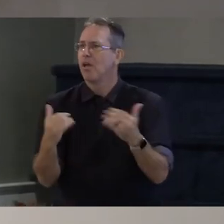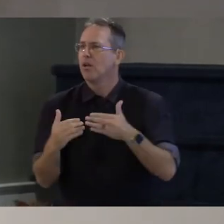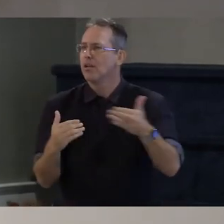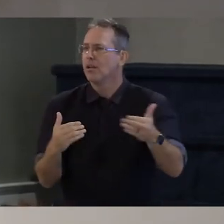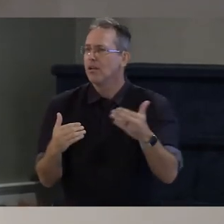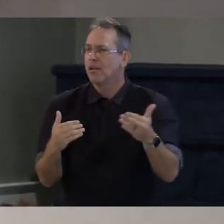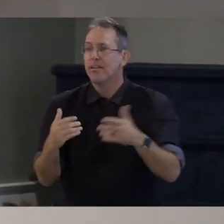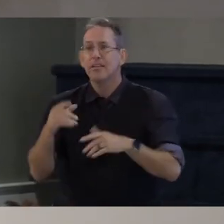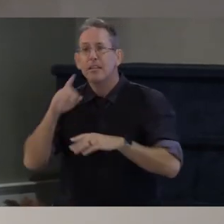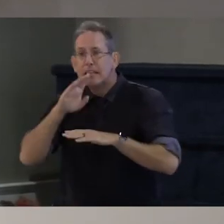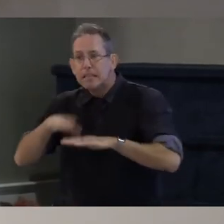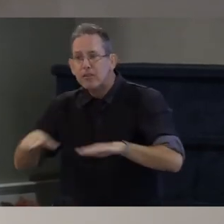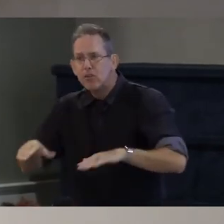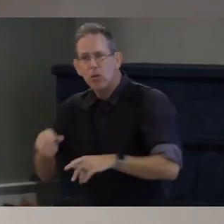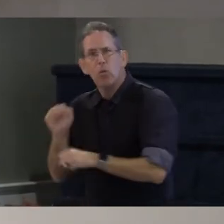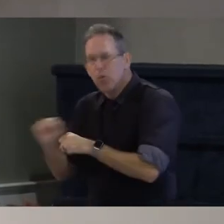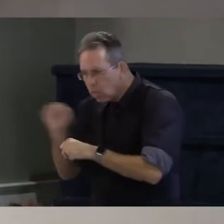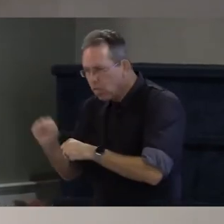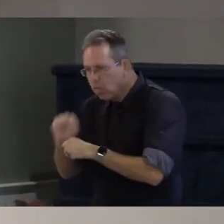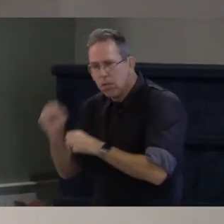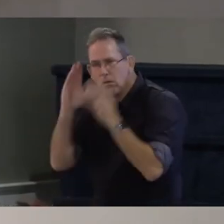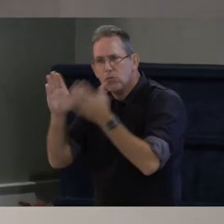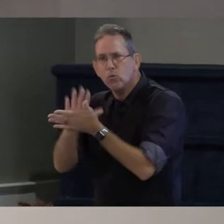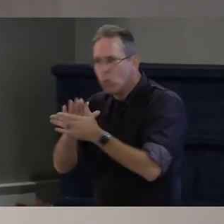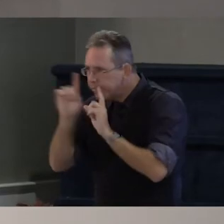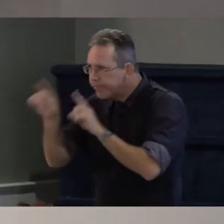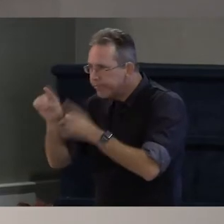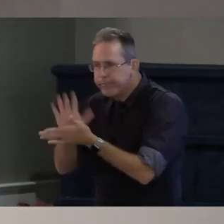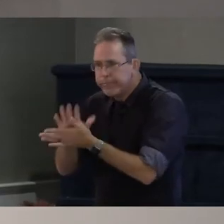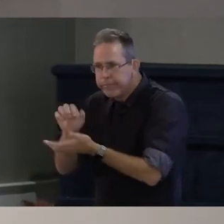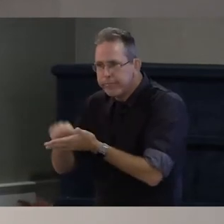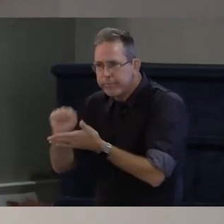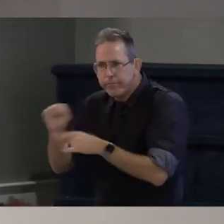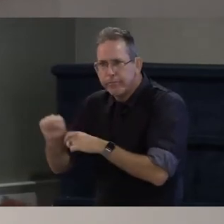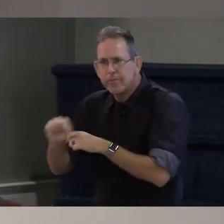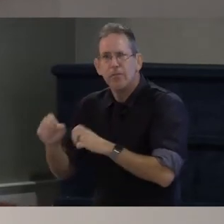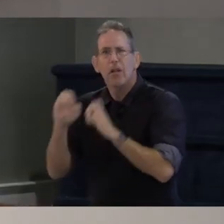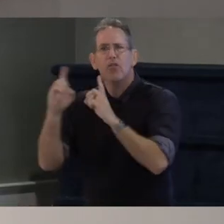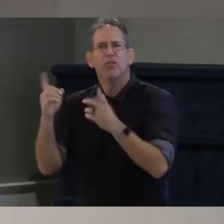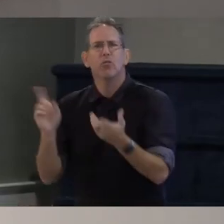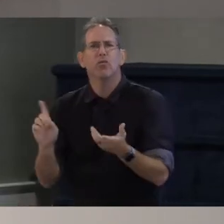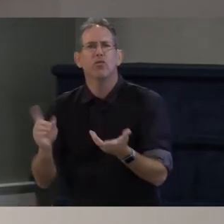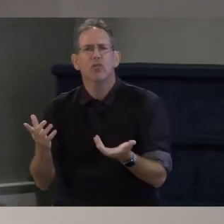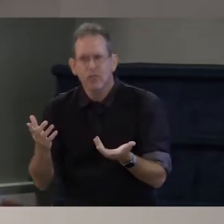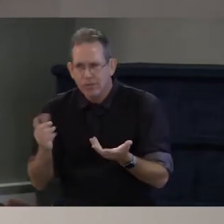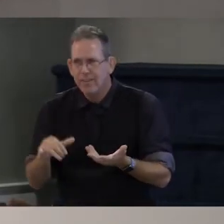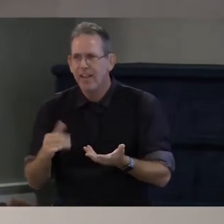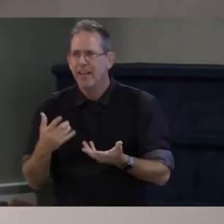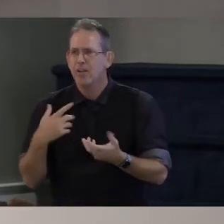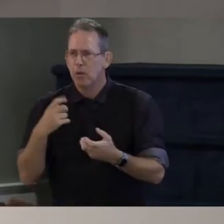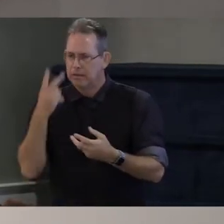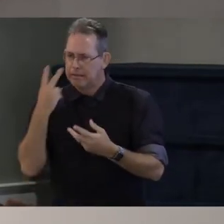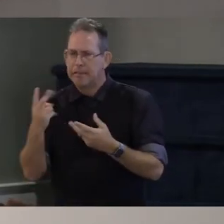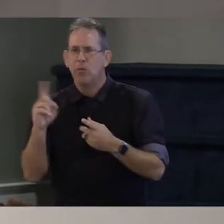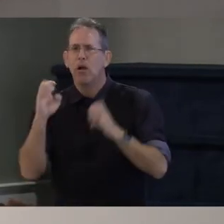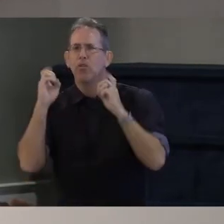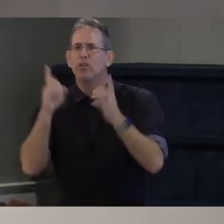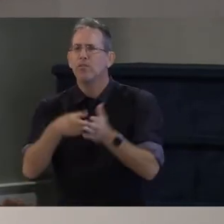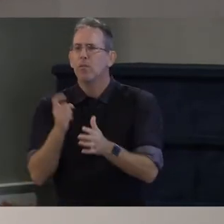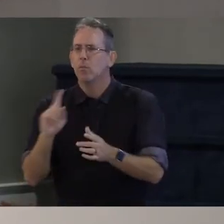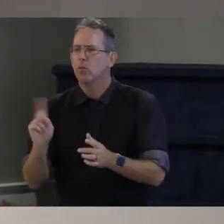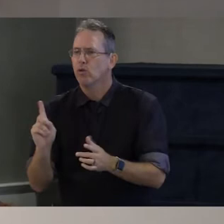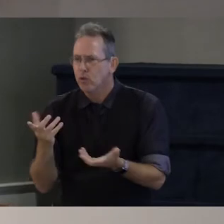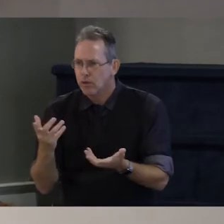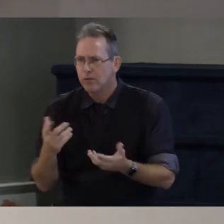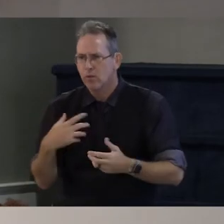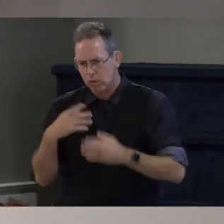and the the difference that was as is at the heart of what I would like to see in public education is a focus